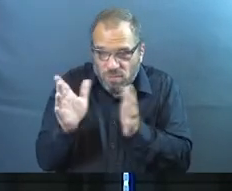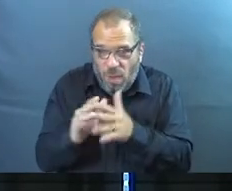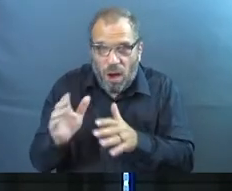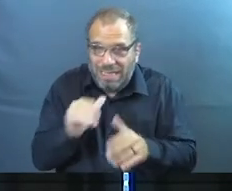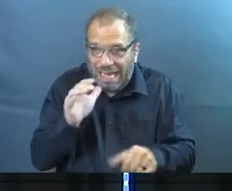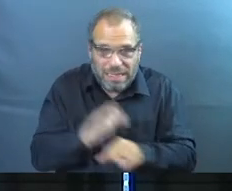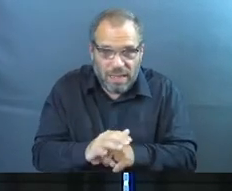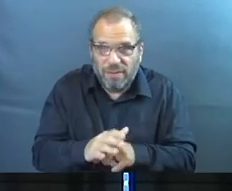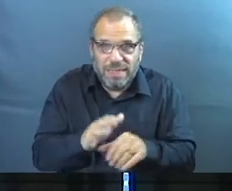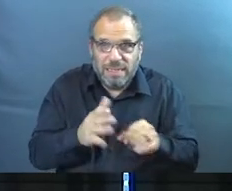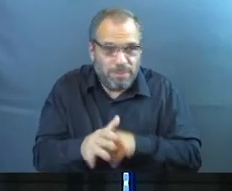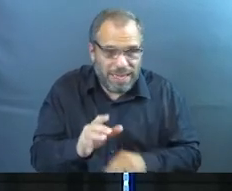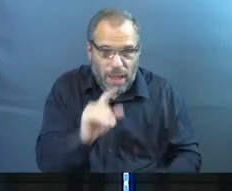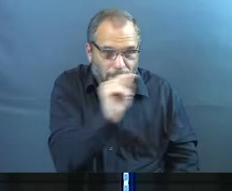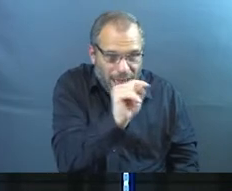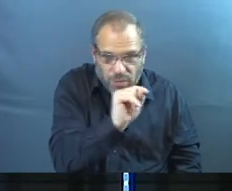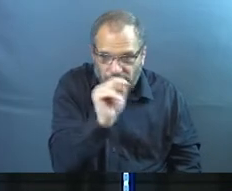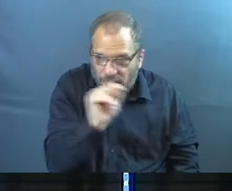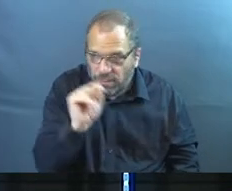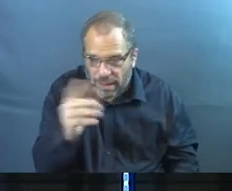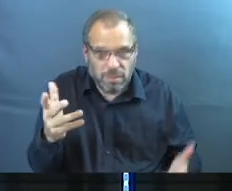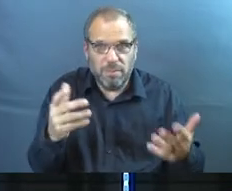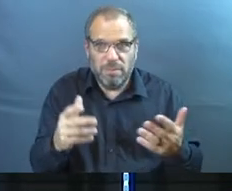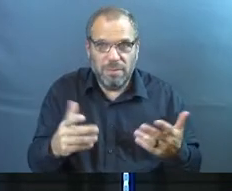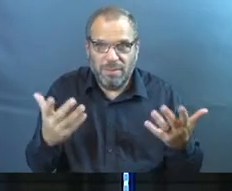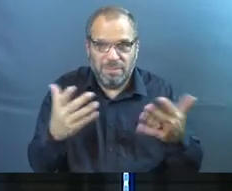that there's not enough spaces for all of us.